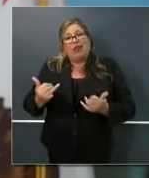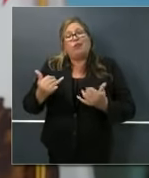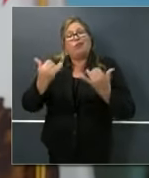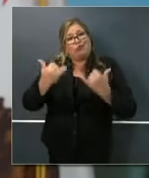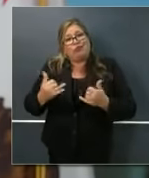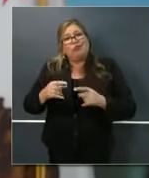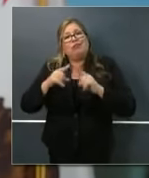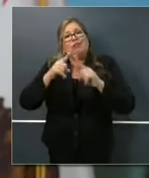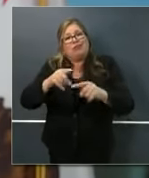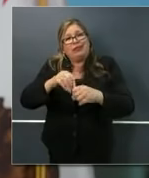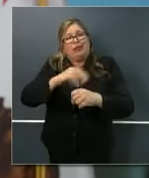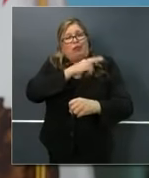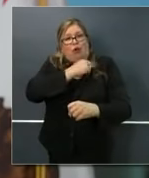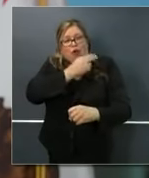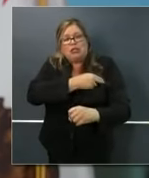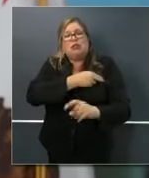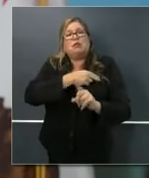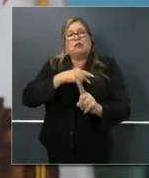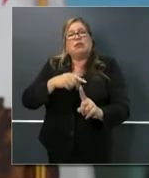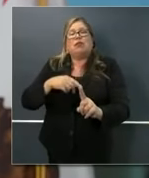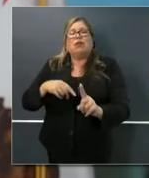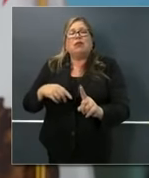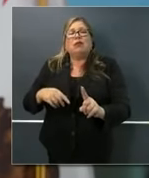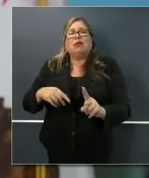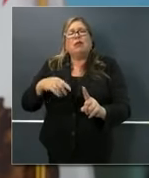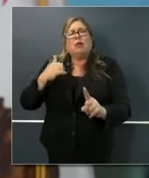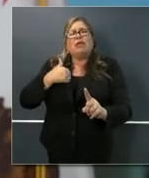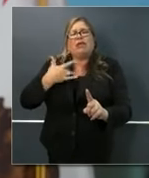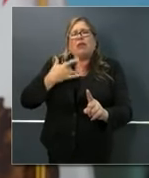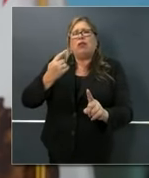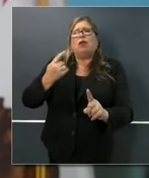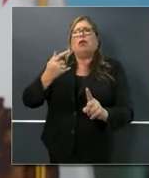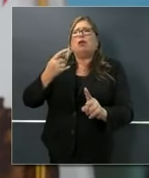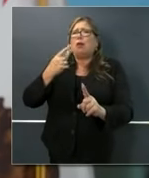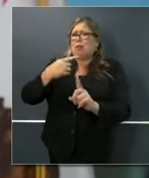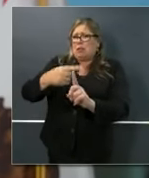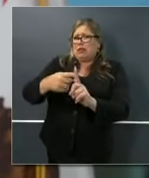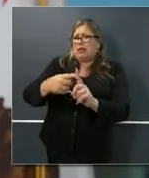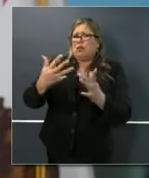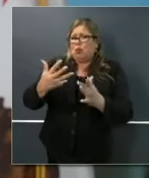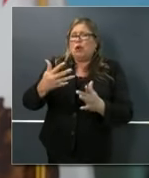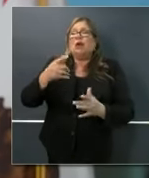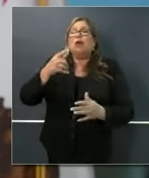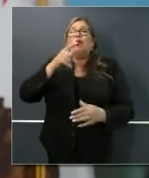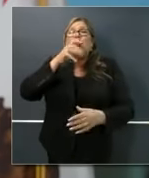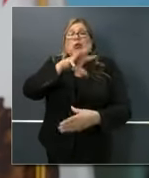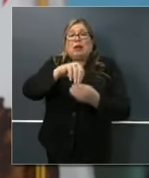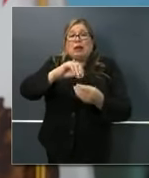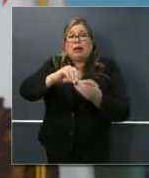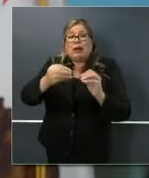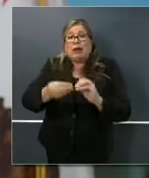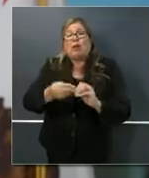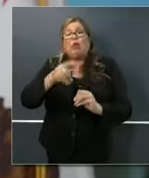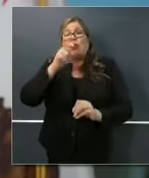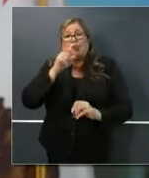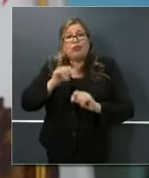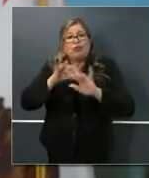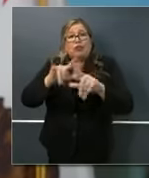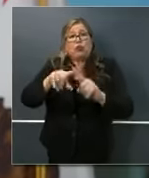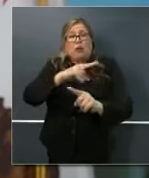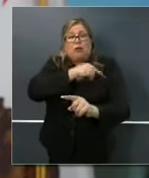This is encouraging. We saw a modest decline in the total number of hospitalizations, 0.9%